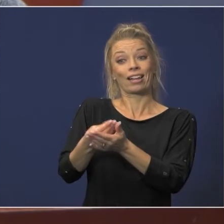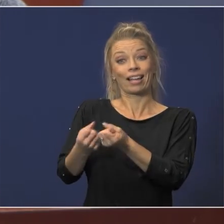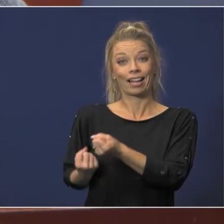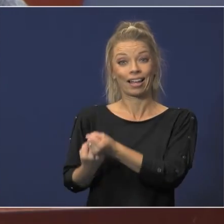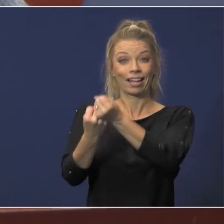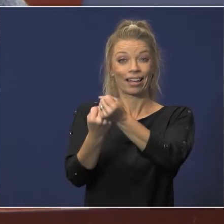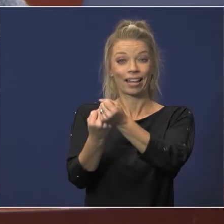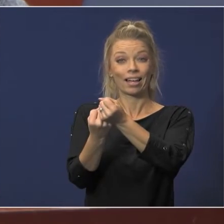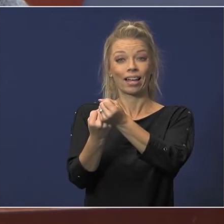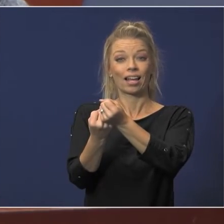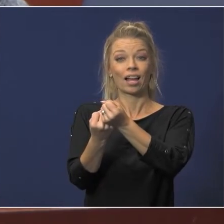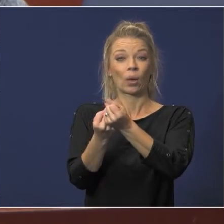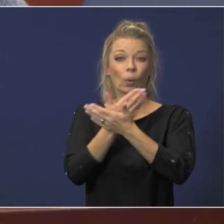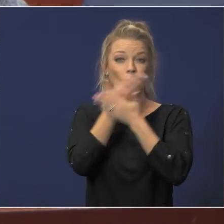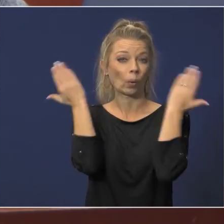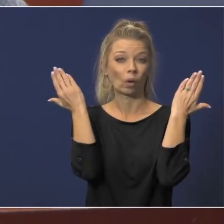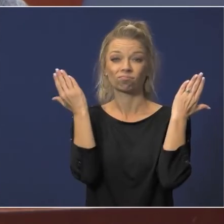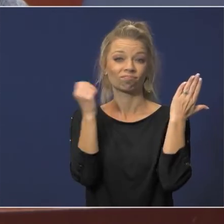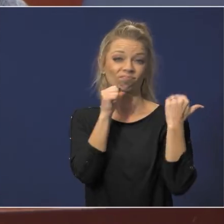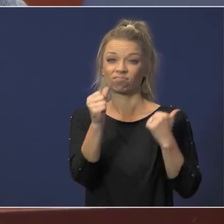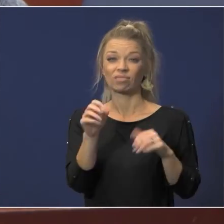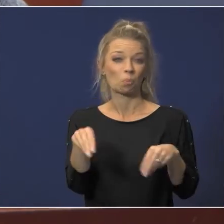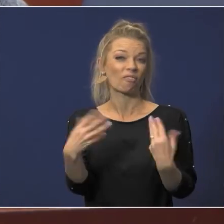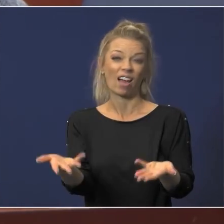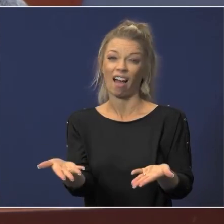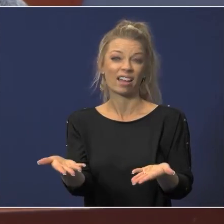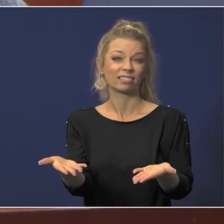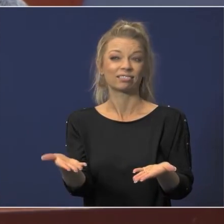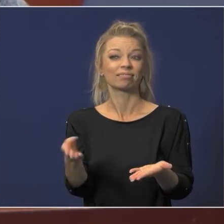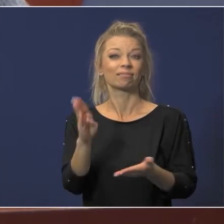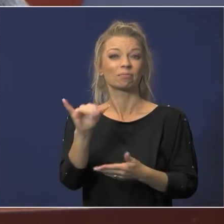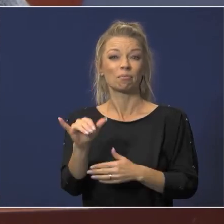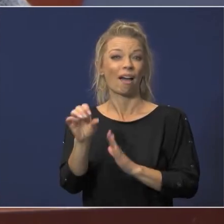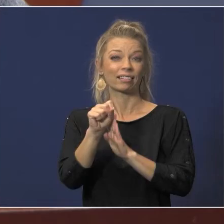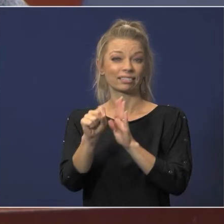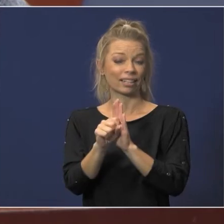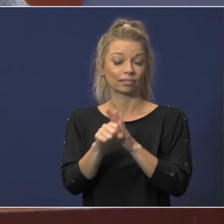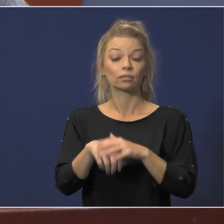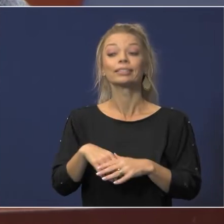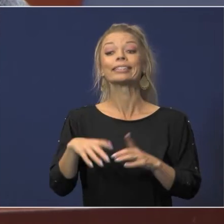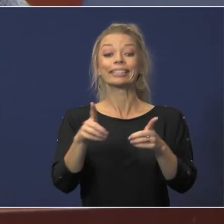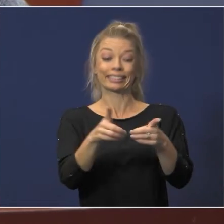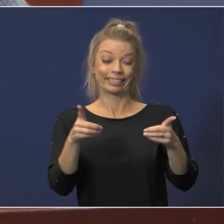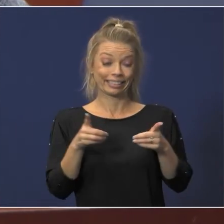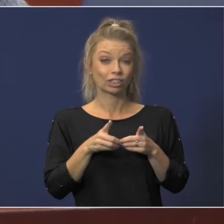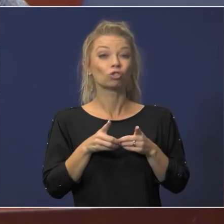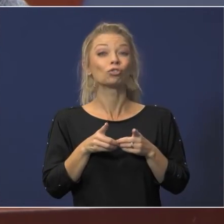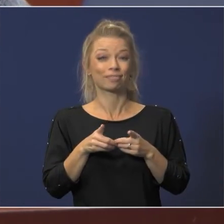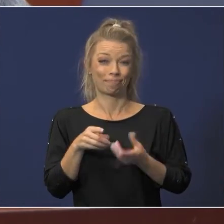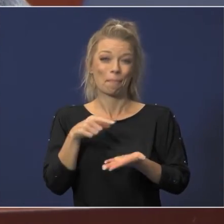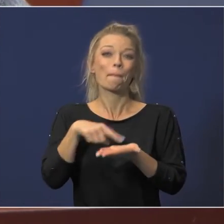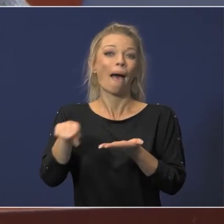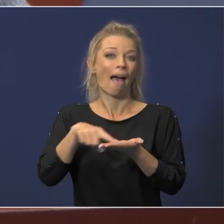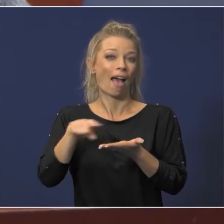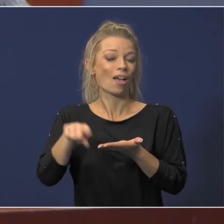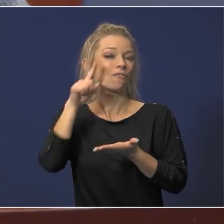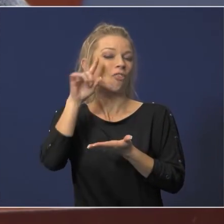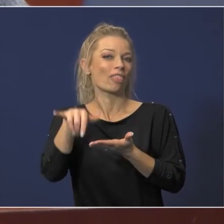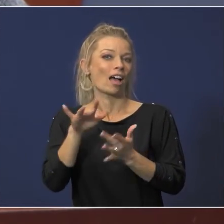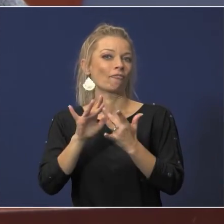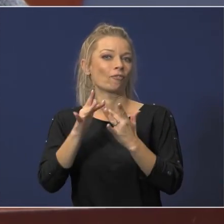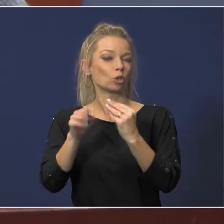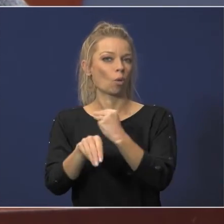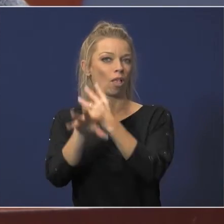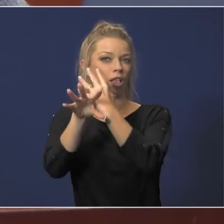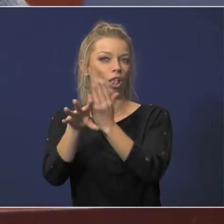virtual learning was not available was not being provided by by the state the district was actually funding the option you may recall